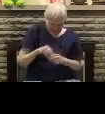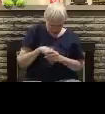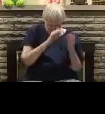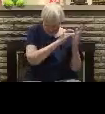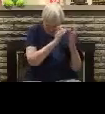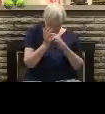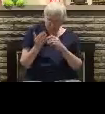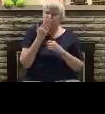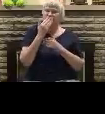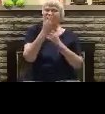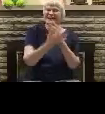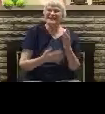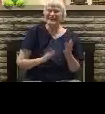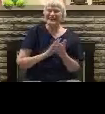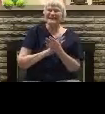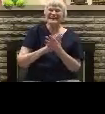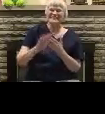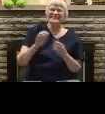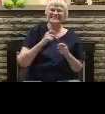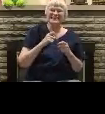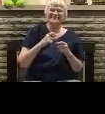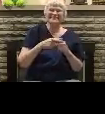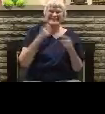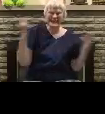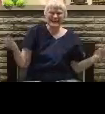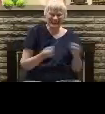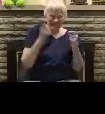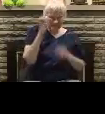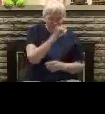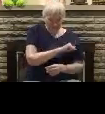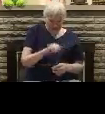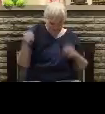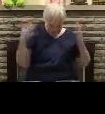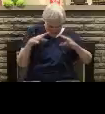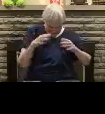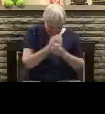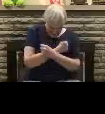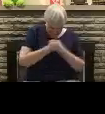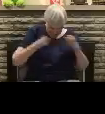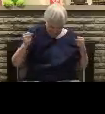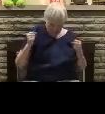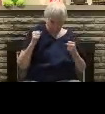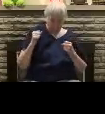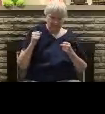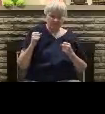did on the cross and his shed blood and being raised from the dead they at that moment they're saved.